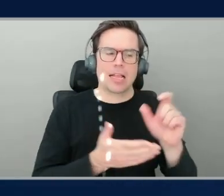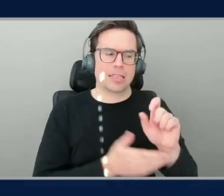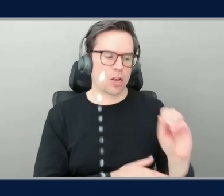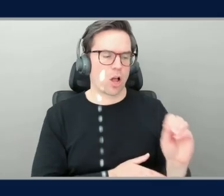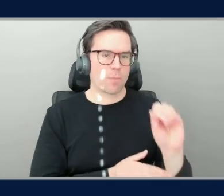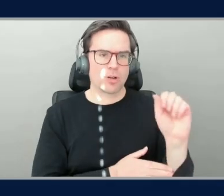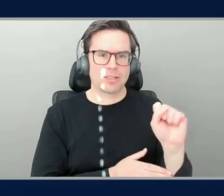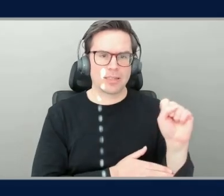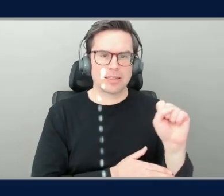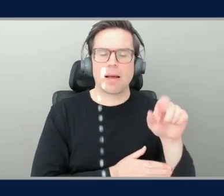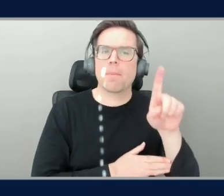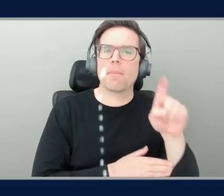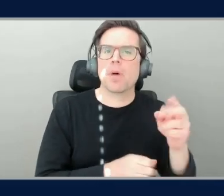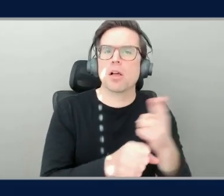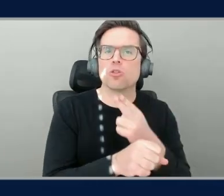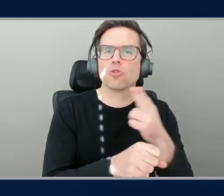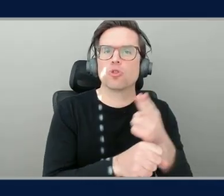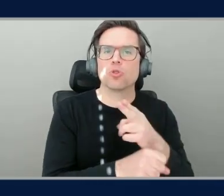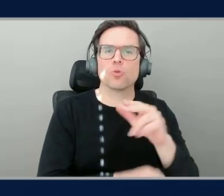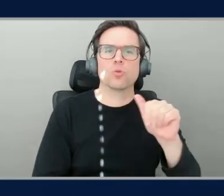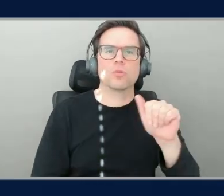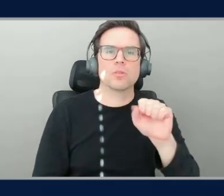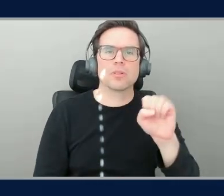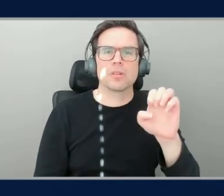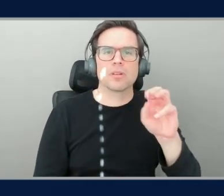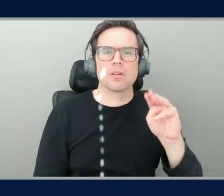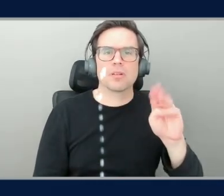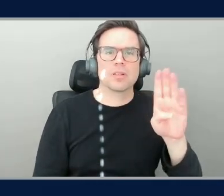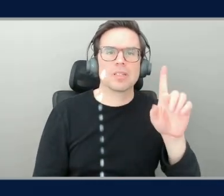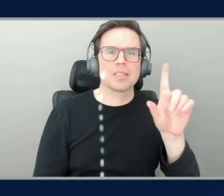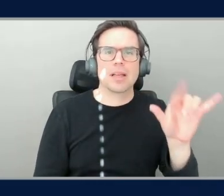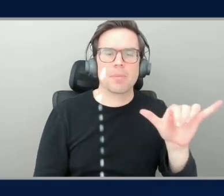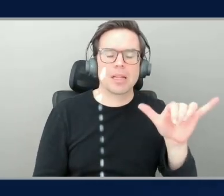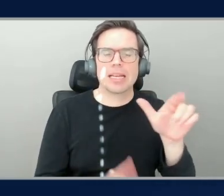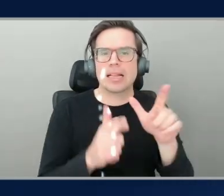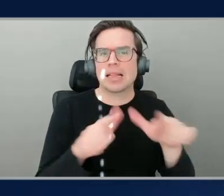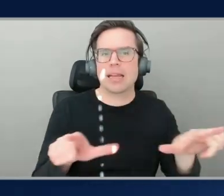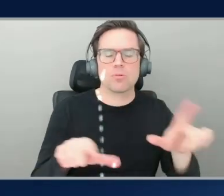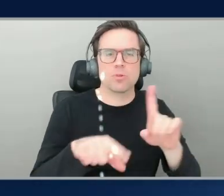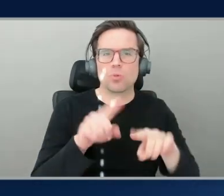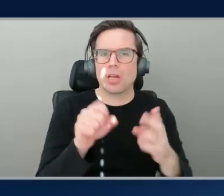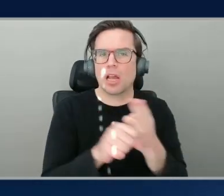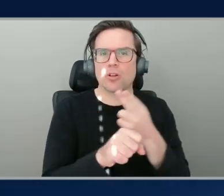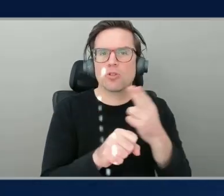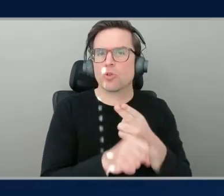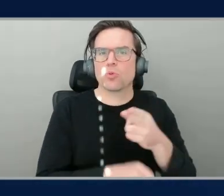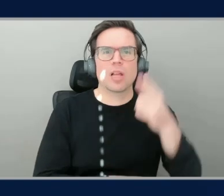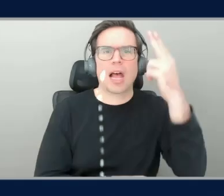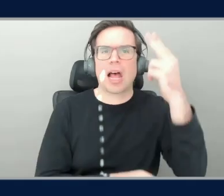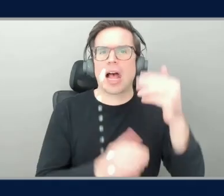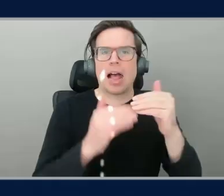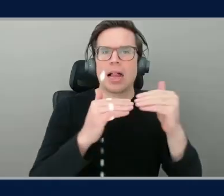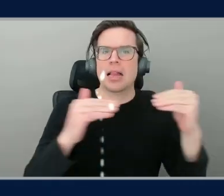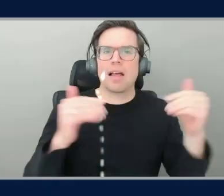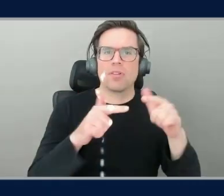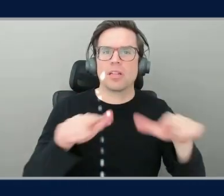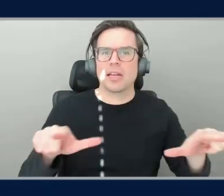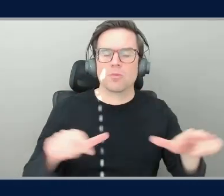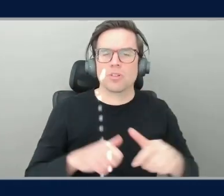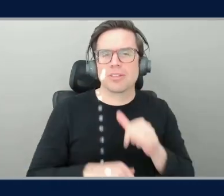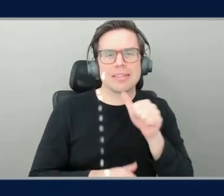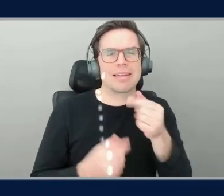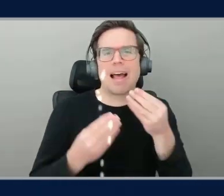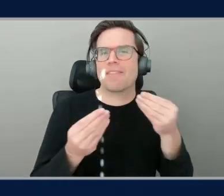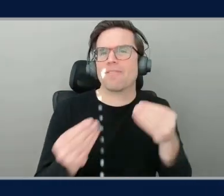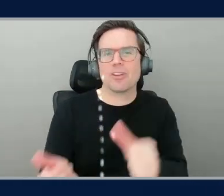use assembly language. There's no way you could ever use a higher level language. It's just too inefficient. It's impractical, never going to work. That, of course,